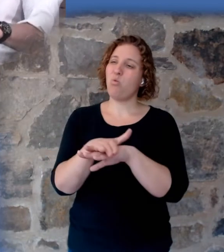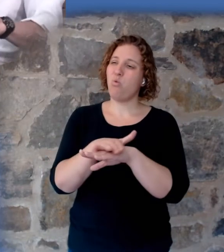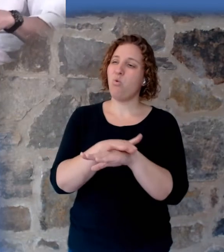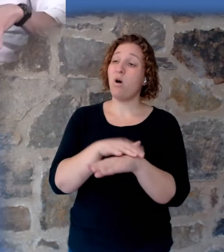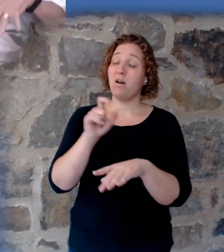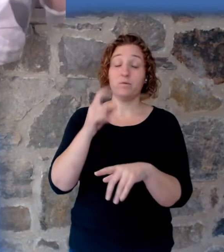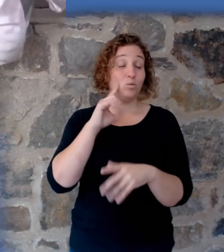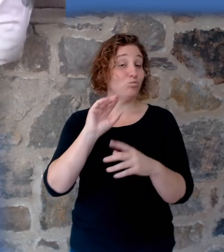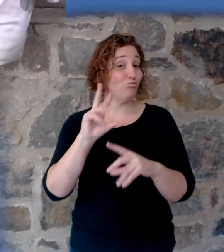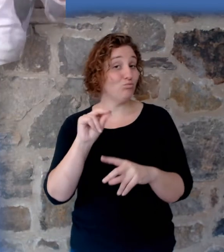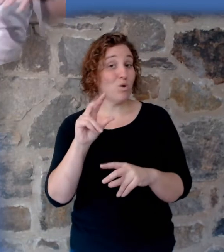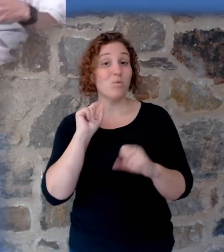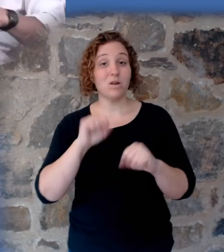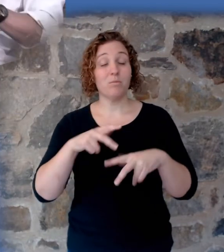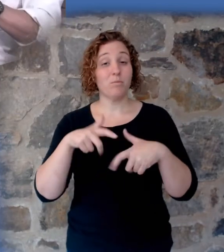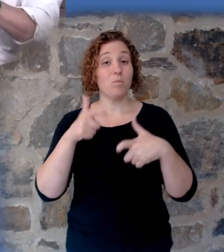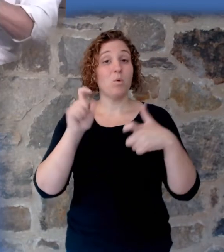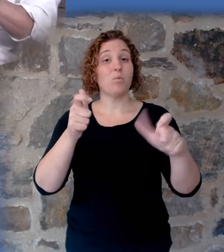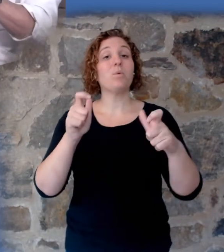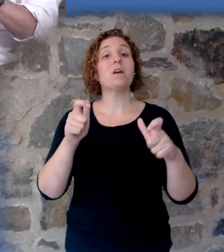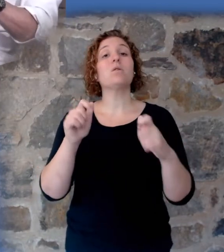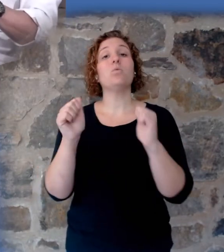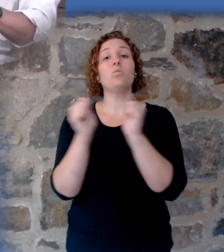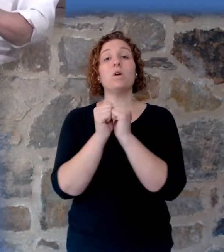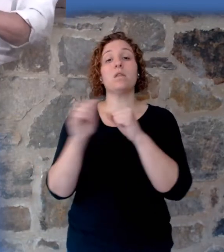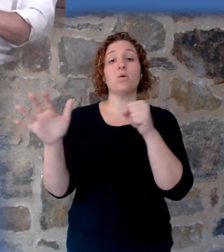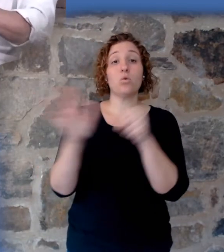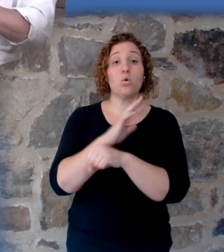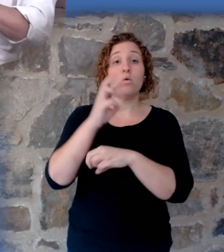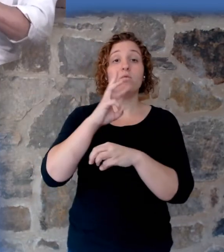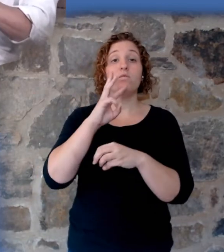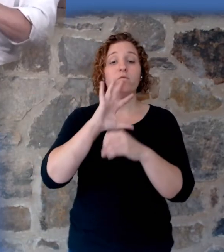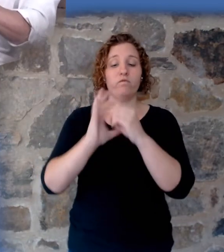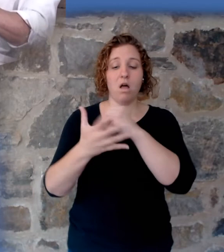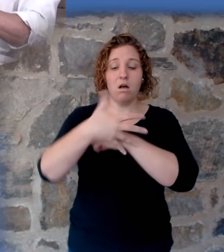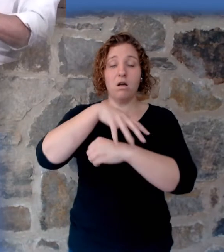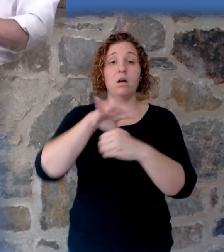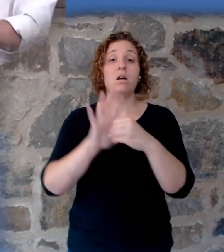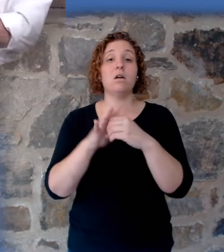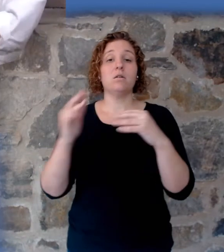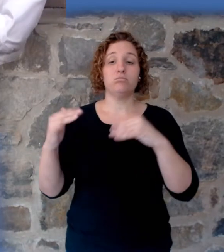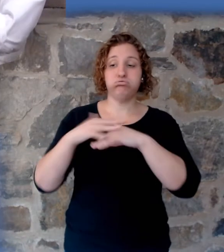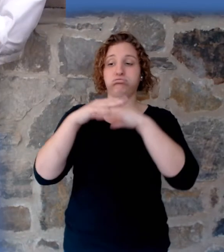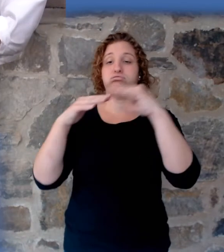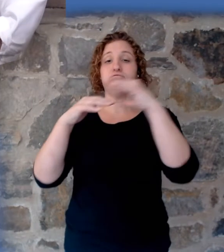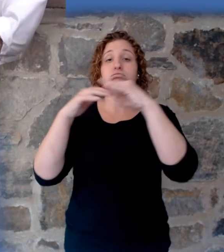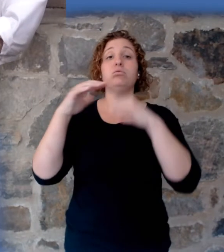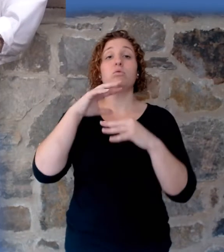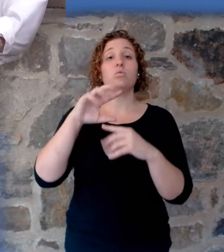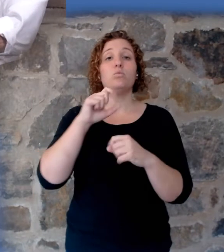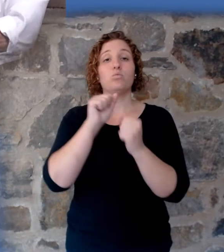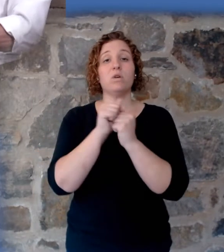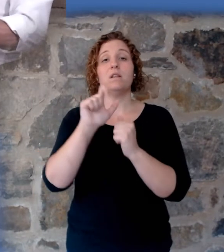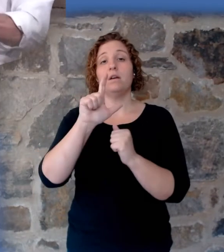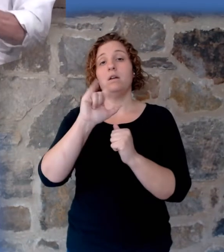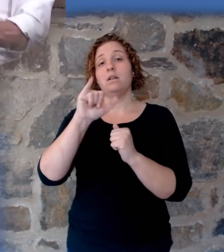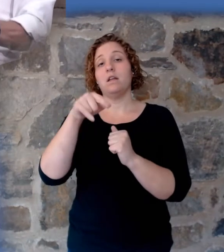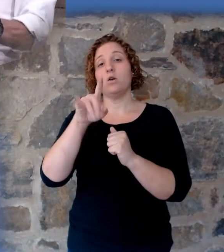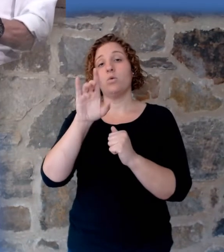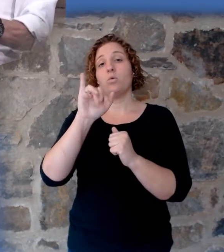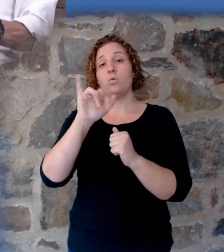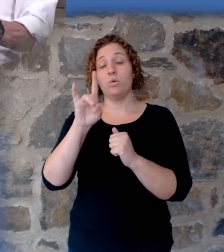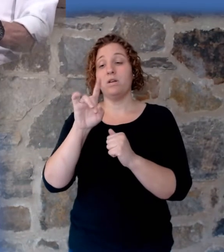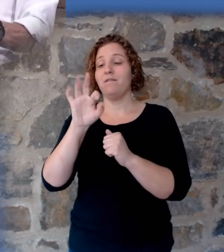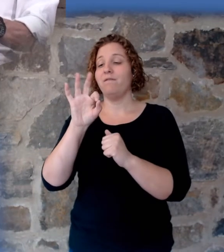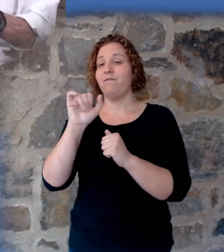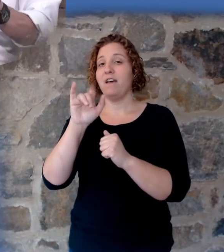with a global flood, liquefaction, and wave after wave as things are breaking up, going around. So the evidence we see around the planet, thanks to